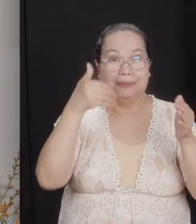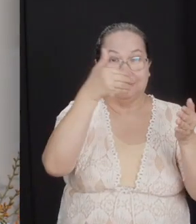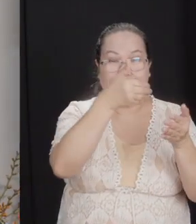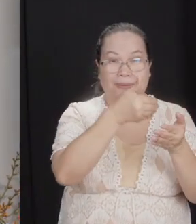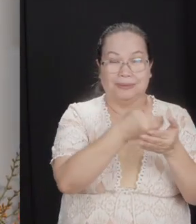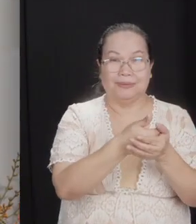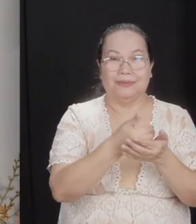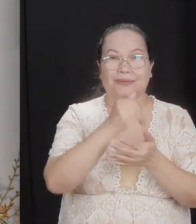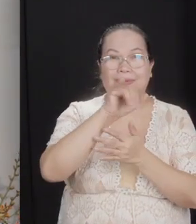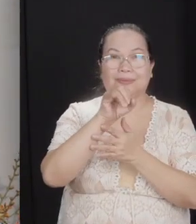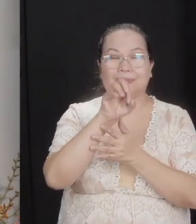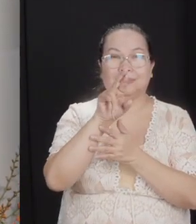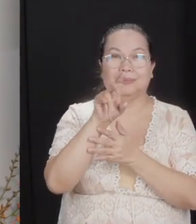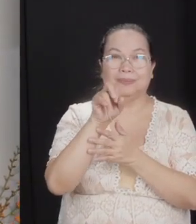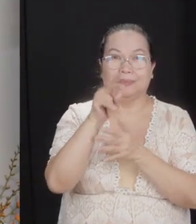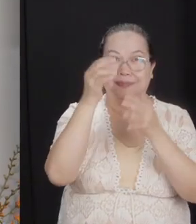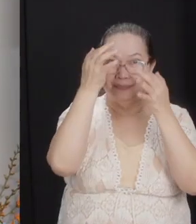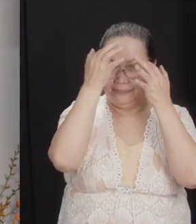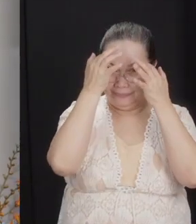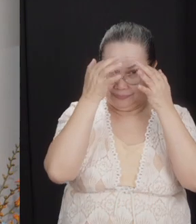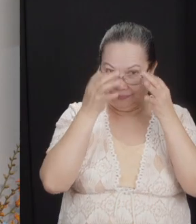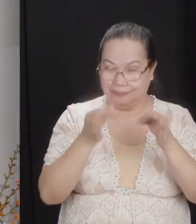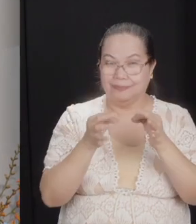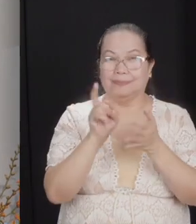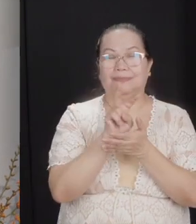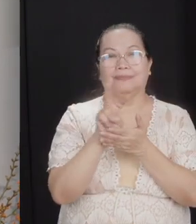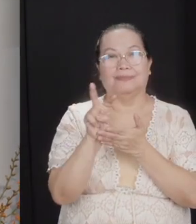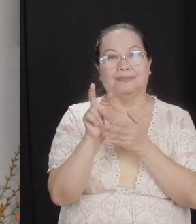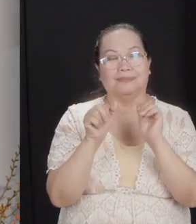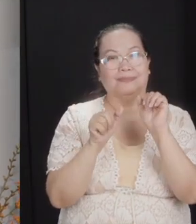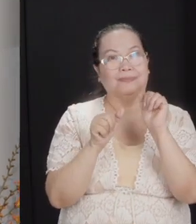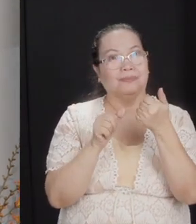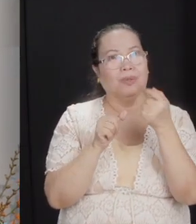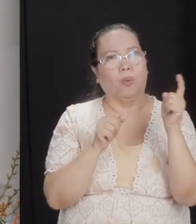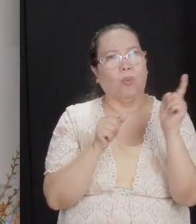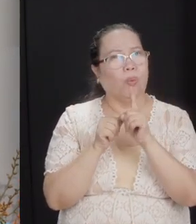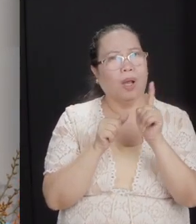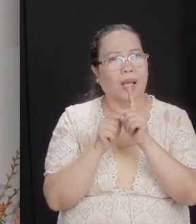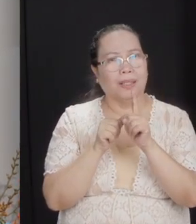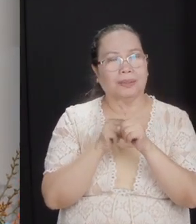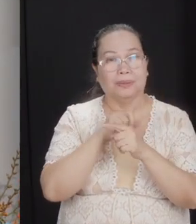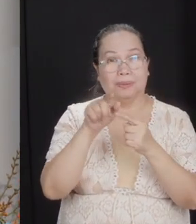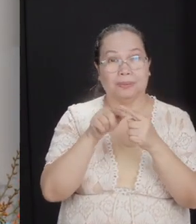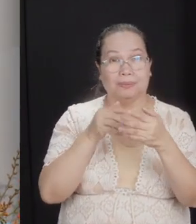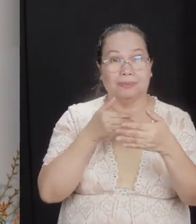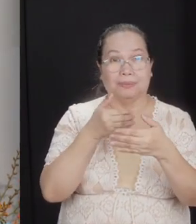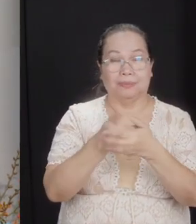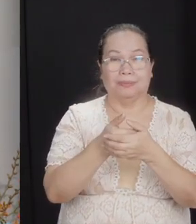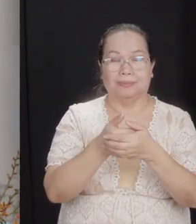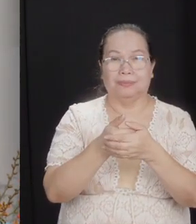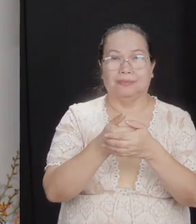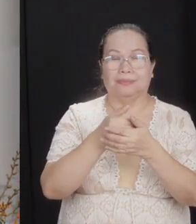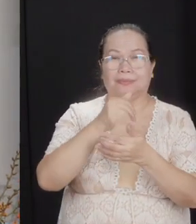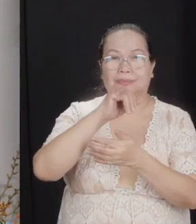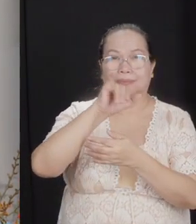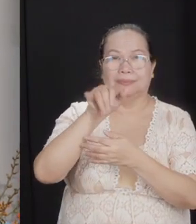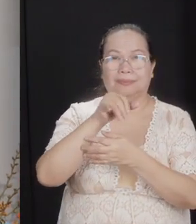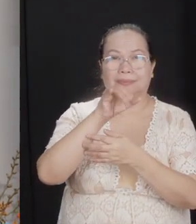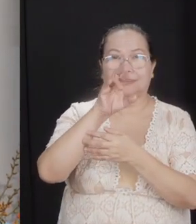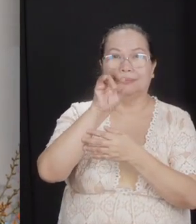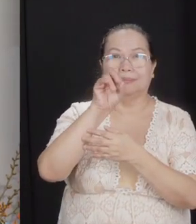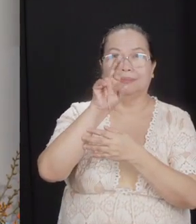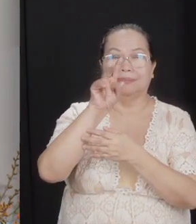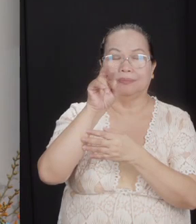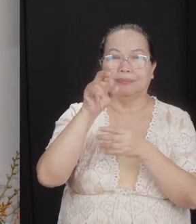Jordan, they made a decision in verse 10. And what is that? When they came to the region of Jordan in the land of